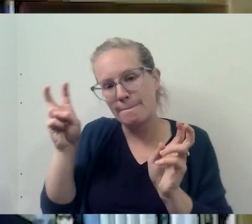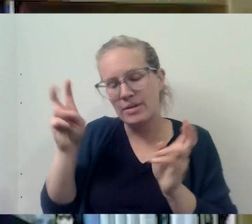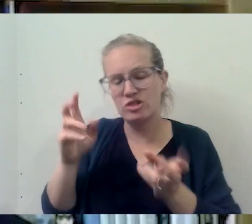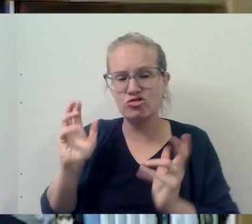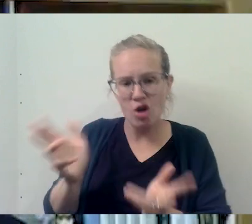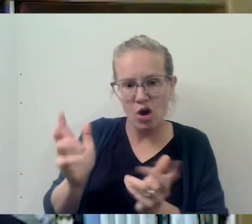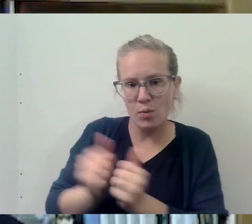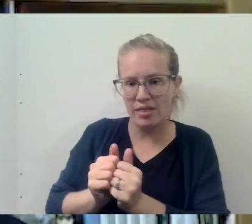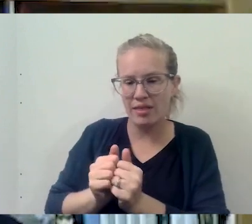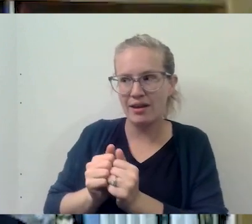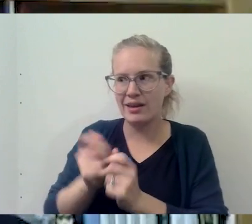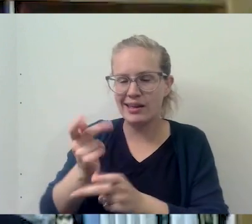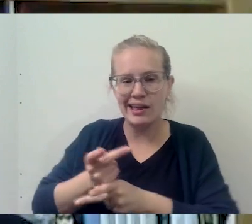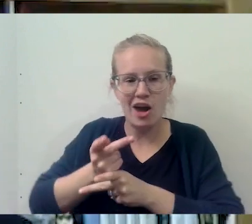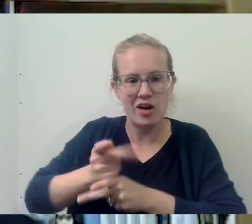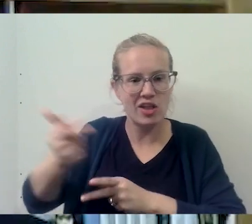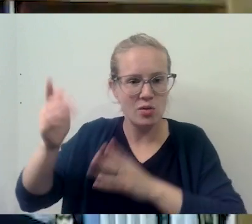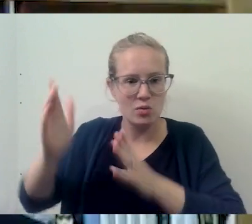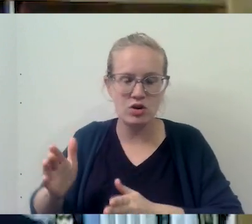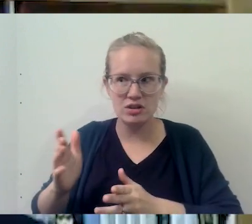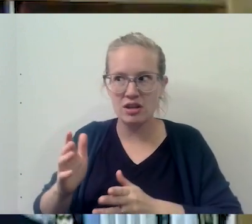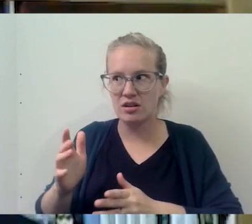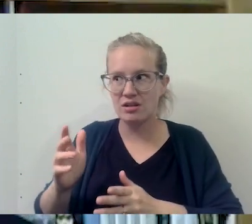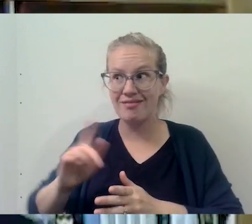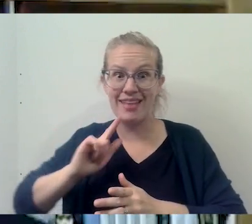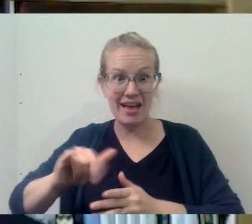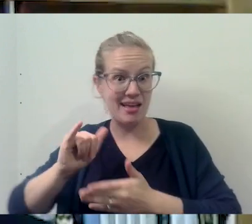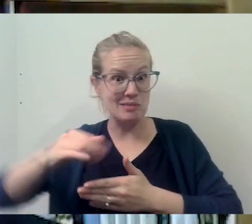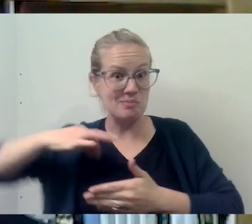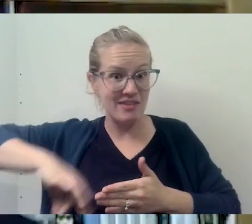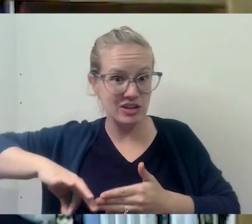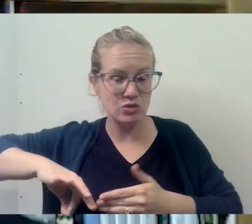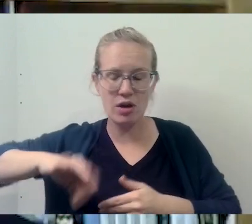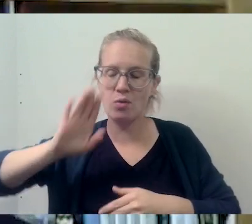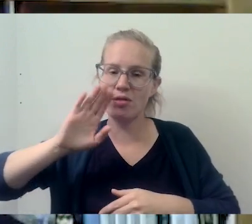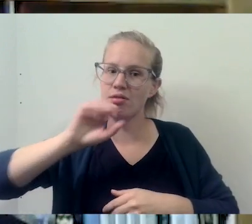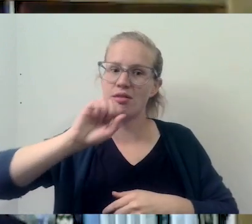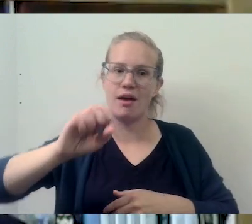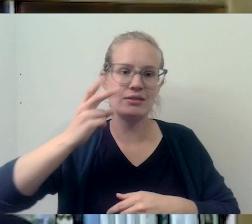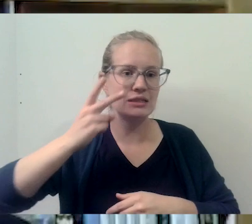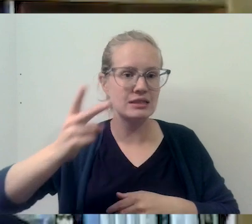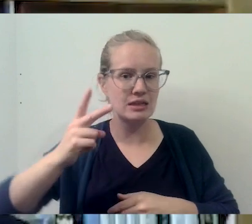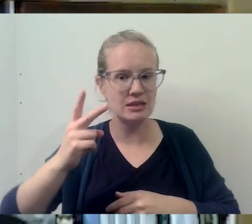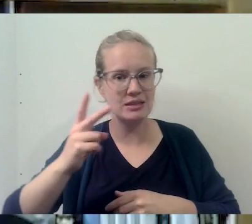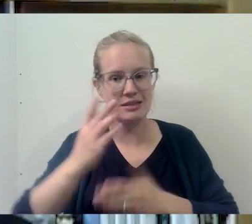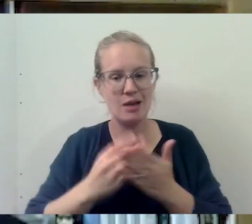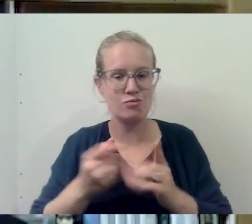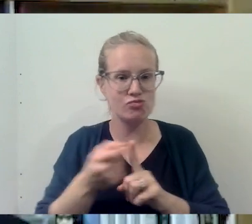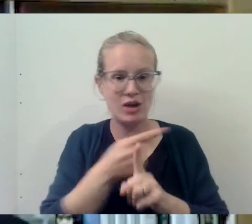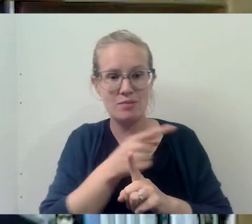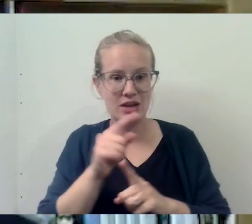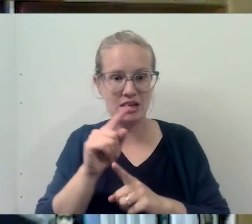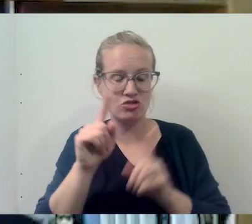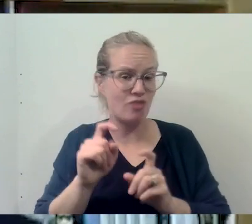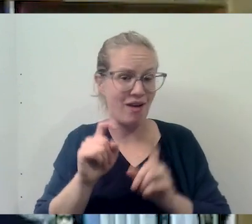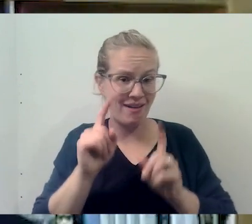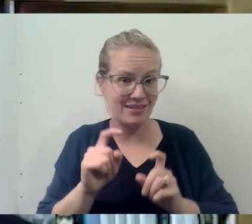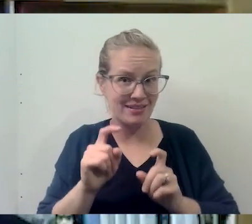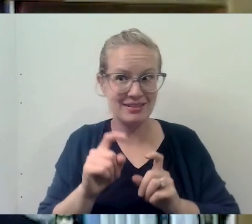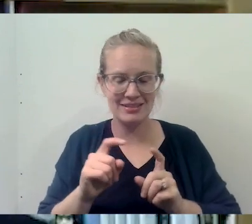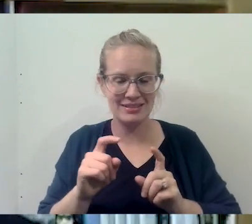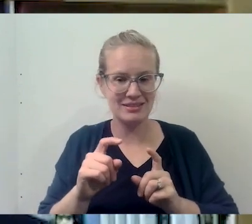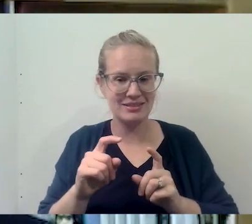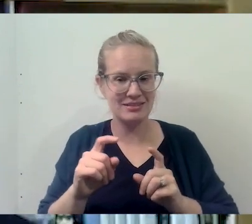a, uh, a caring other, you know? And so, and I'd love to see some randomized trials at some point